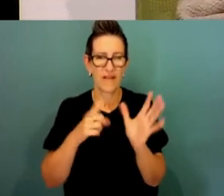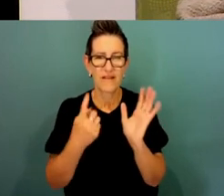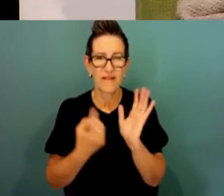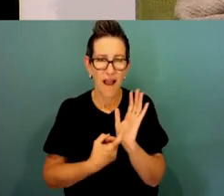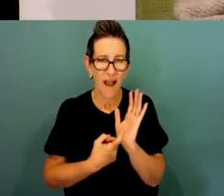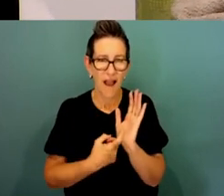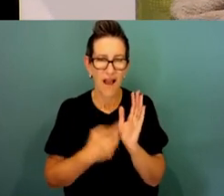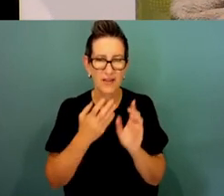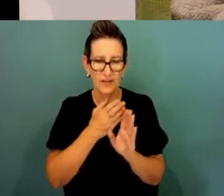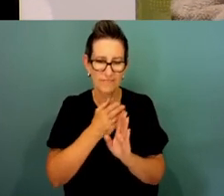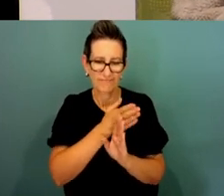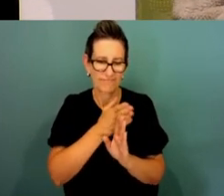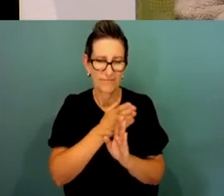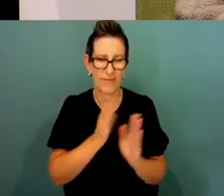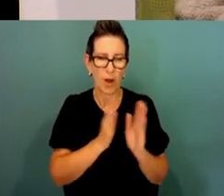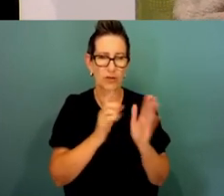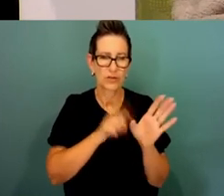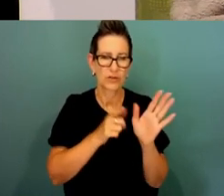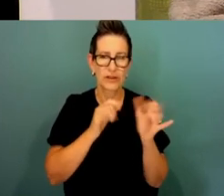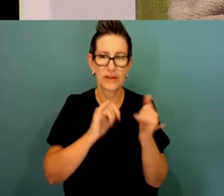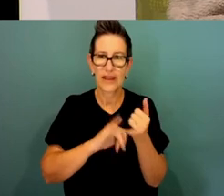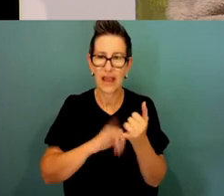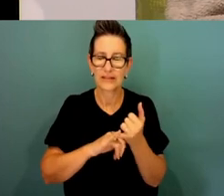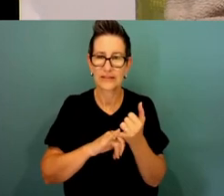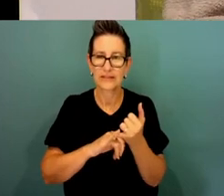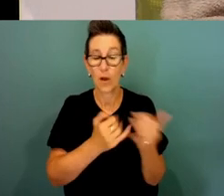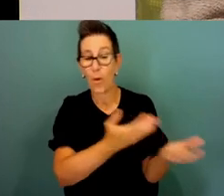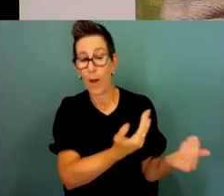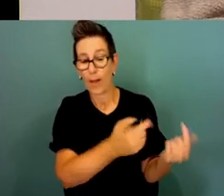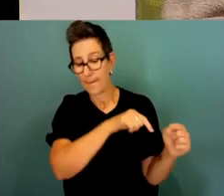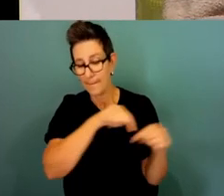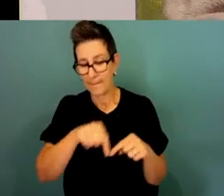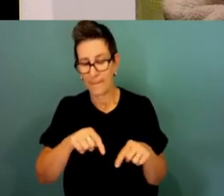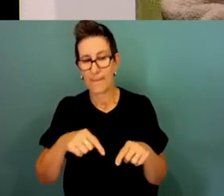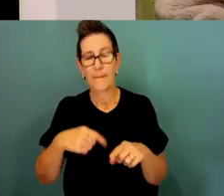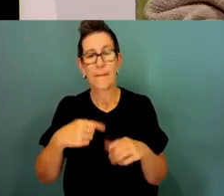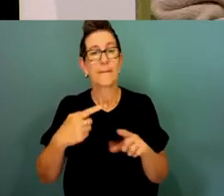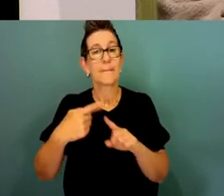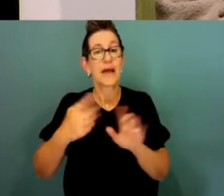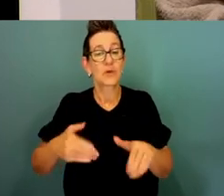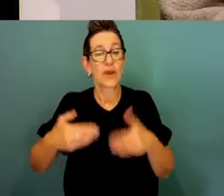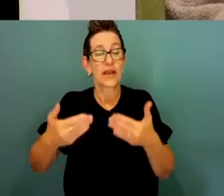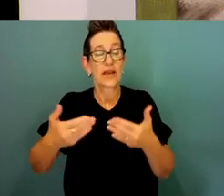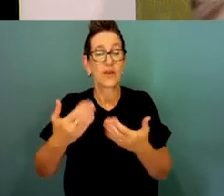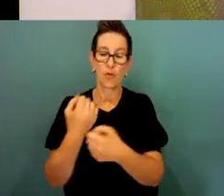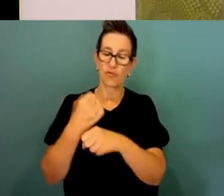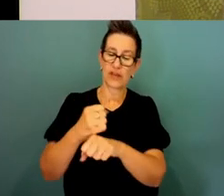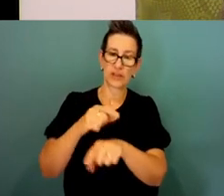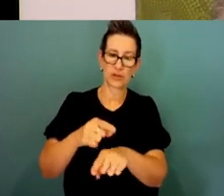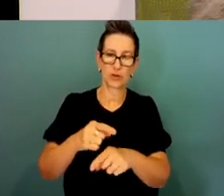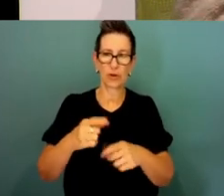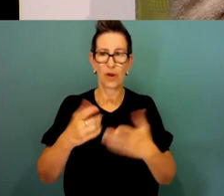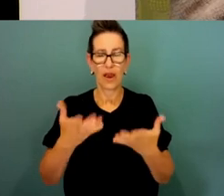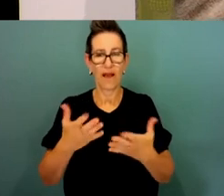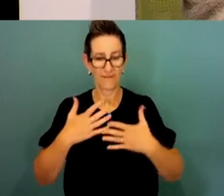country, but we also offer you a protection while you're here as well. So, we're going to look after you in a physical sense and we're going to look